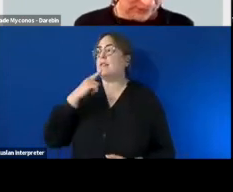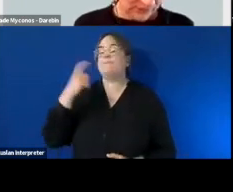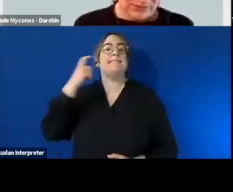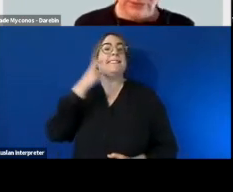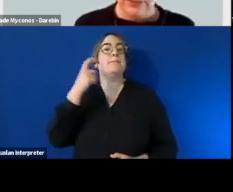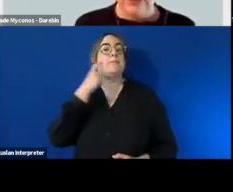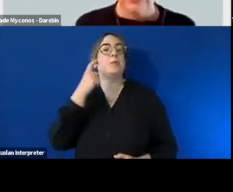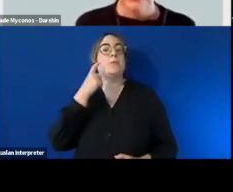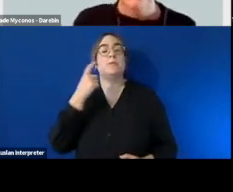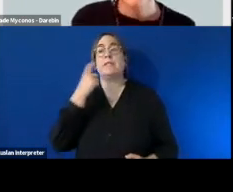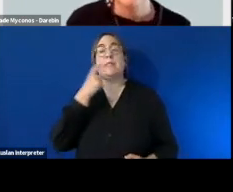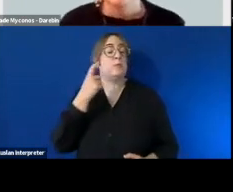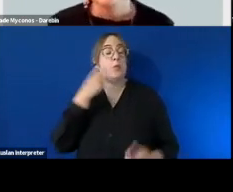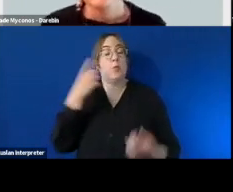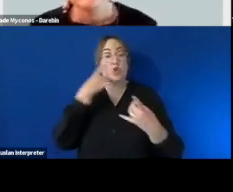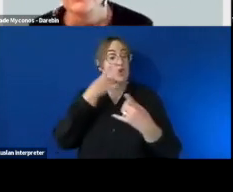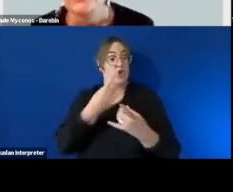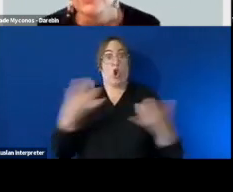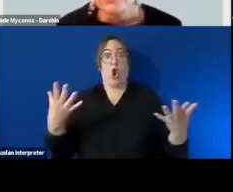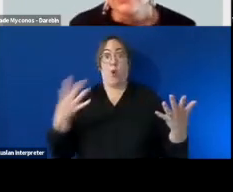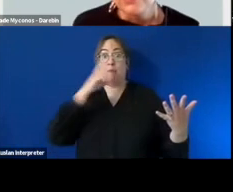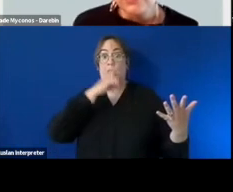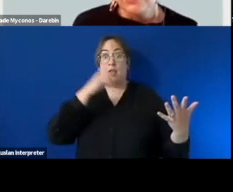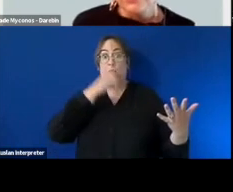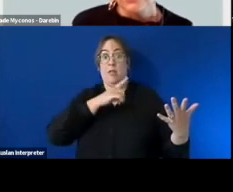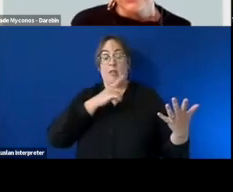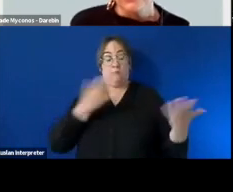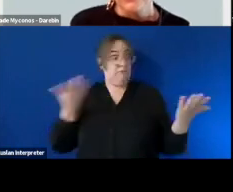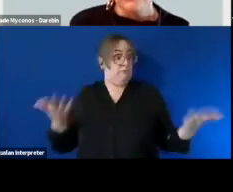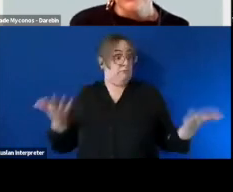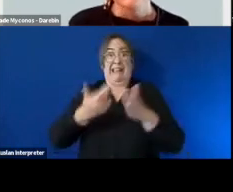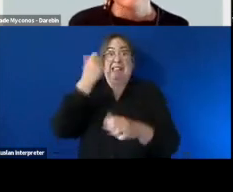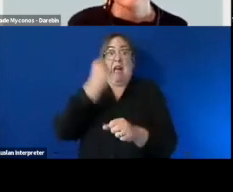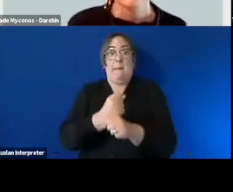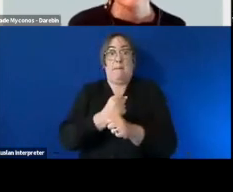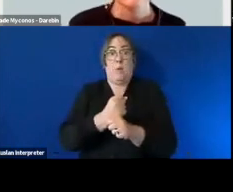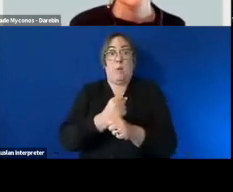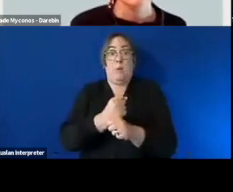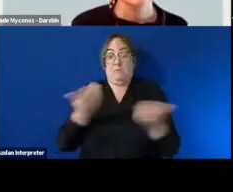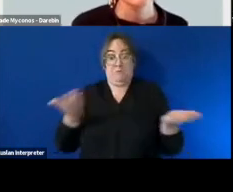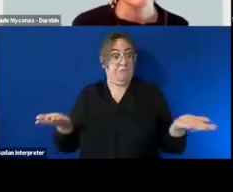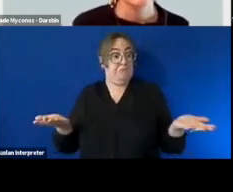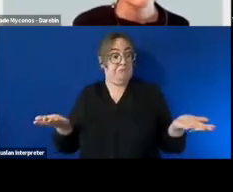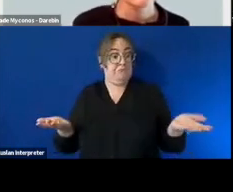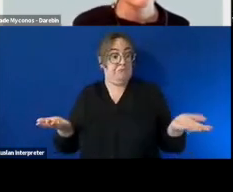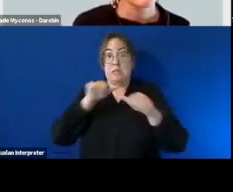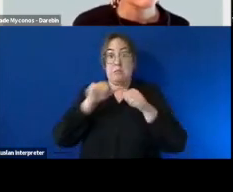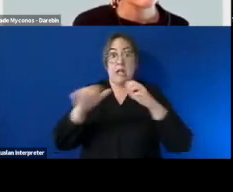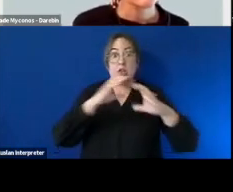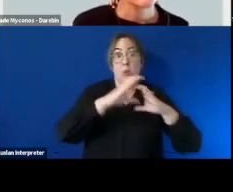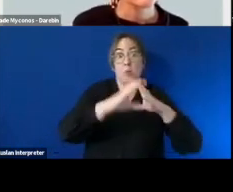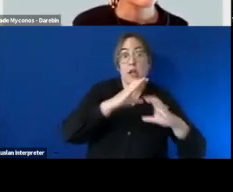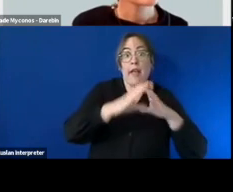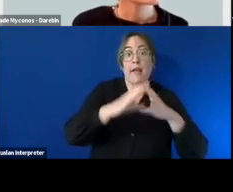people show people this is what the the best way um that we communicate our inclusive